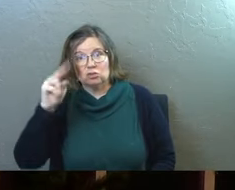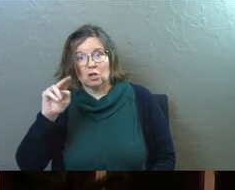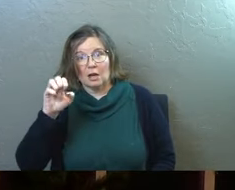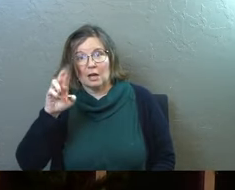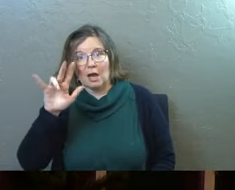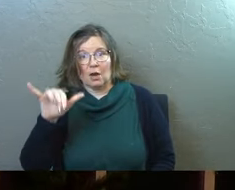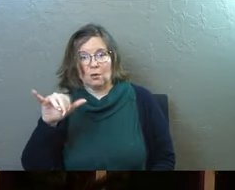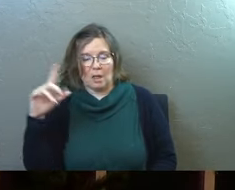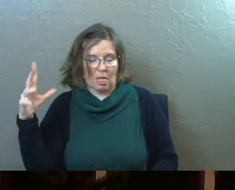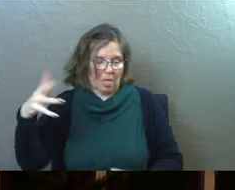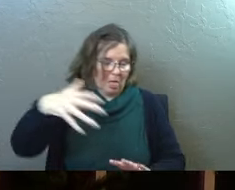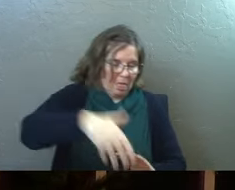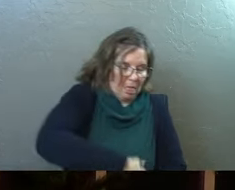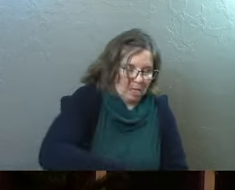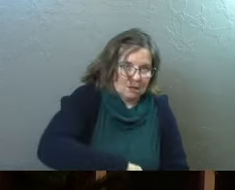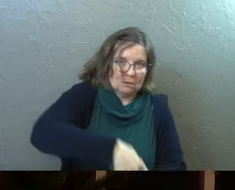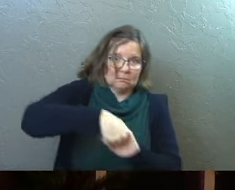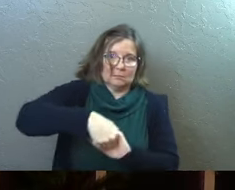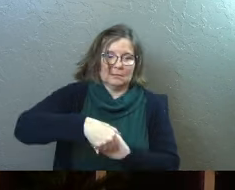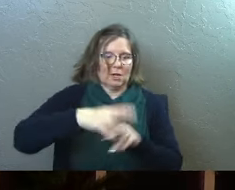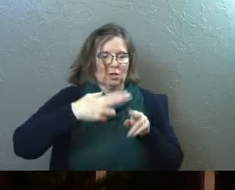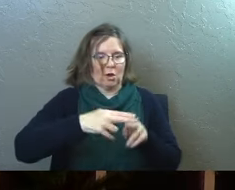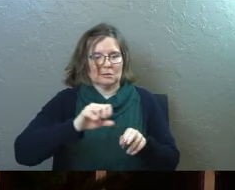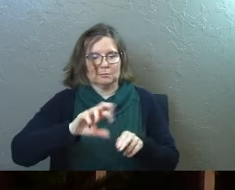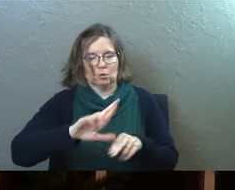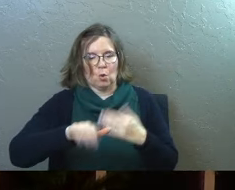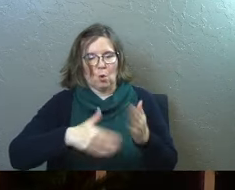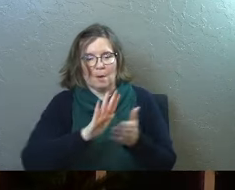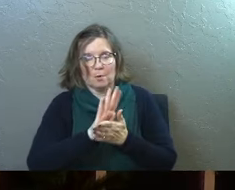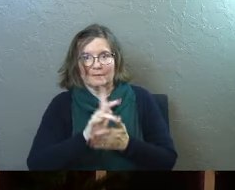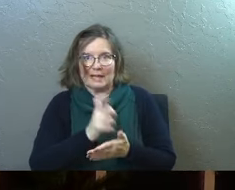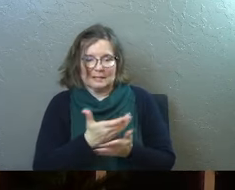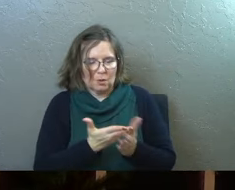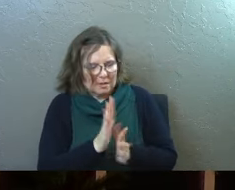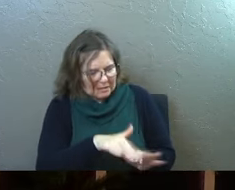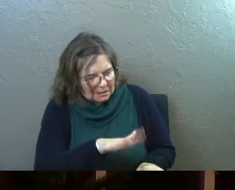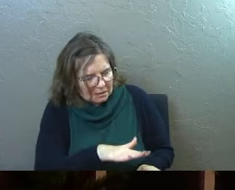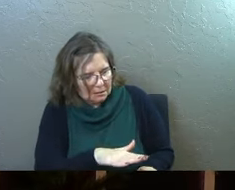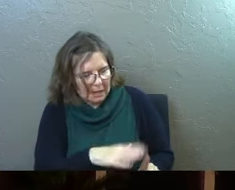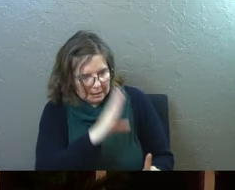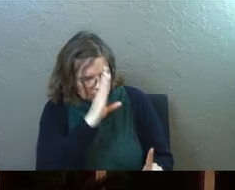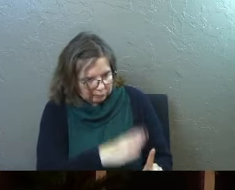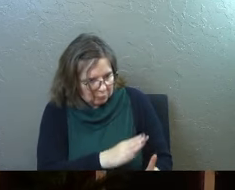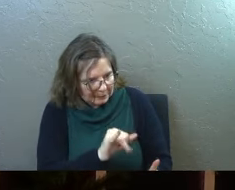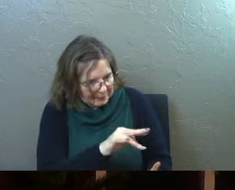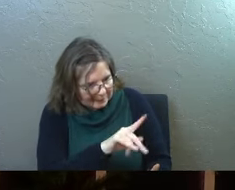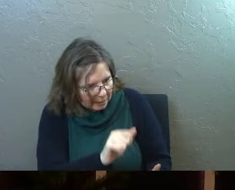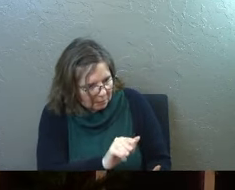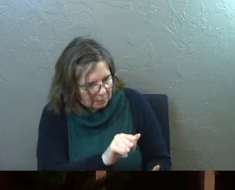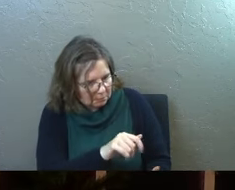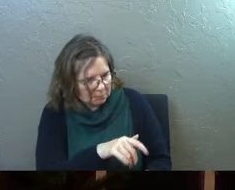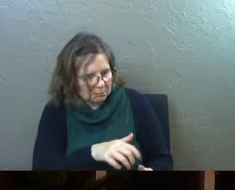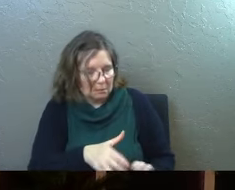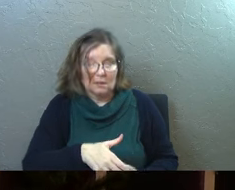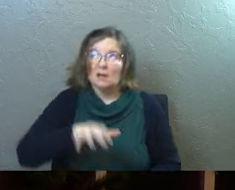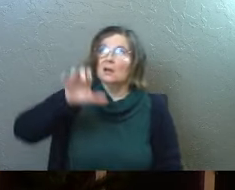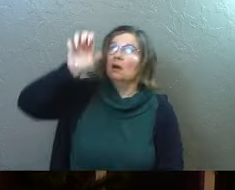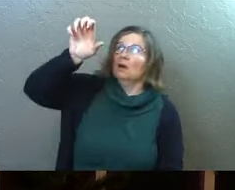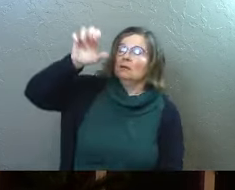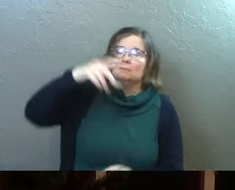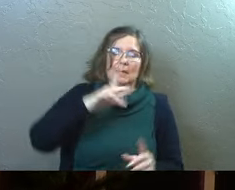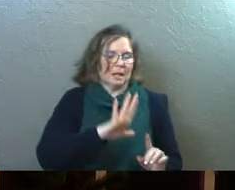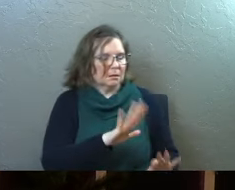calling him junior, the whole movie. And he's got to get through to him. So Indiana, you know, said Indiana. Um,